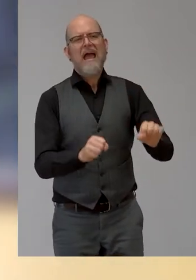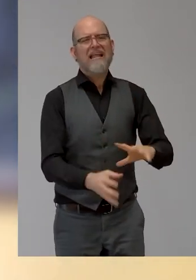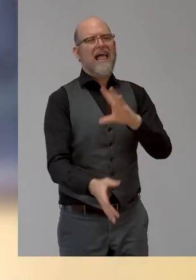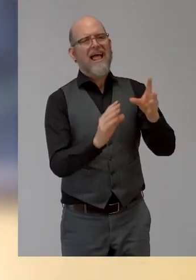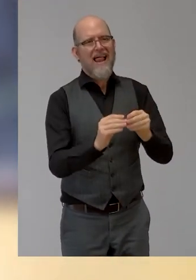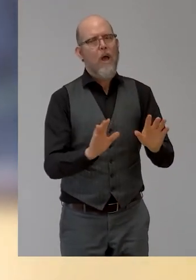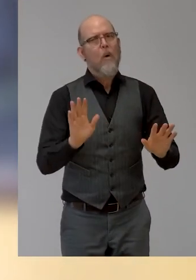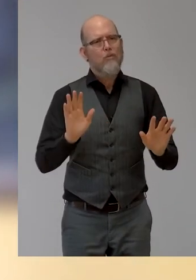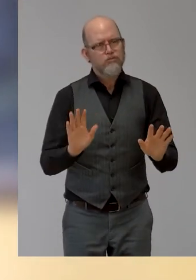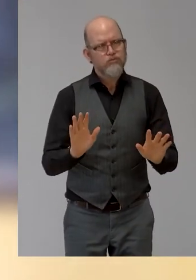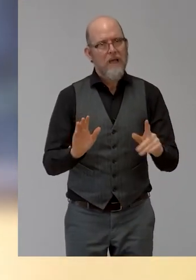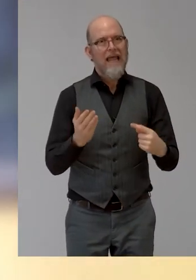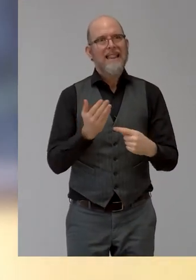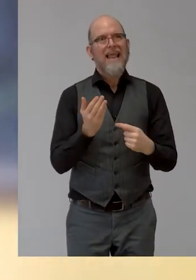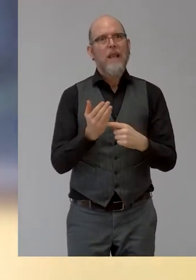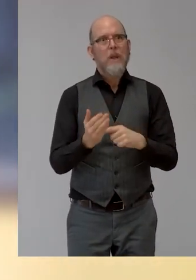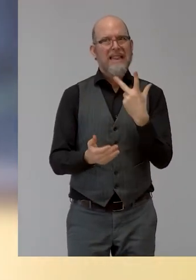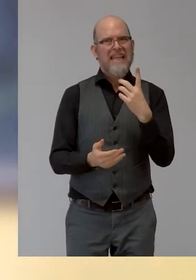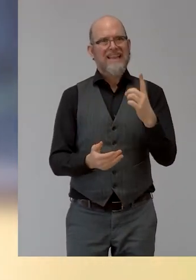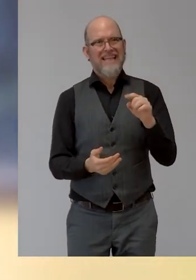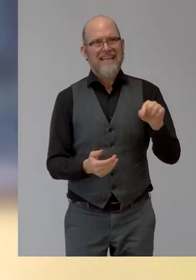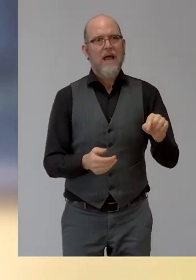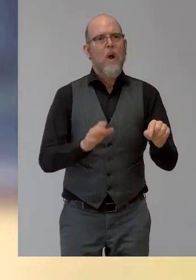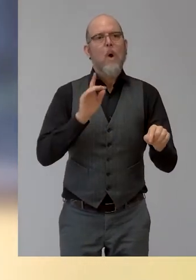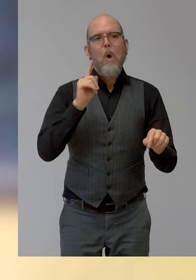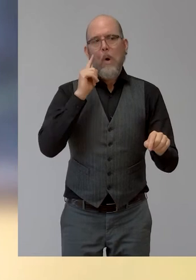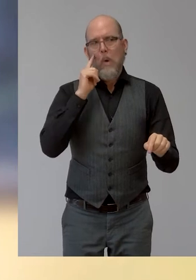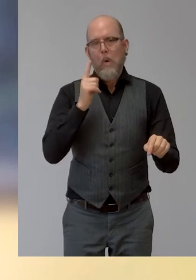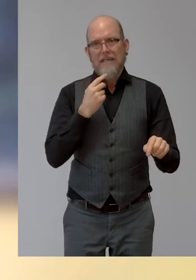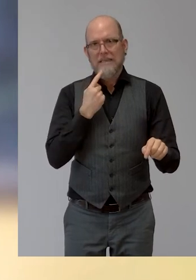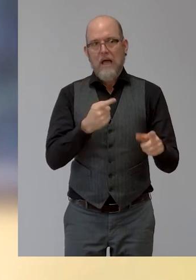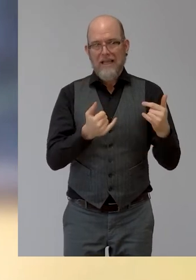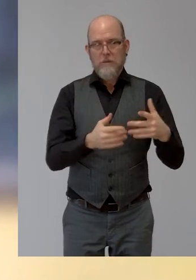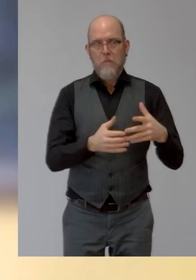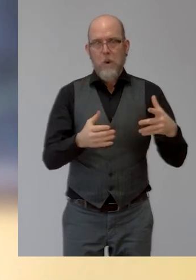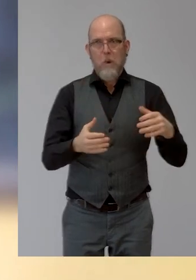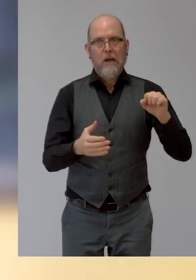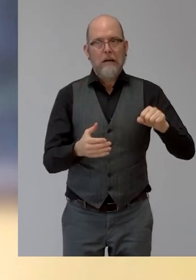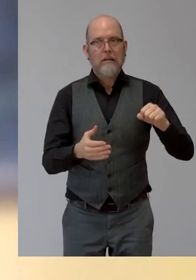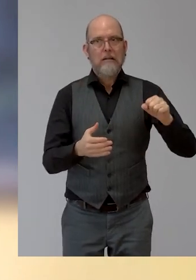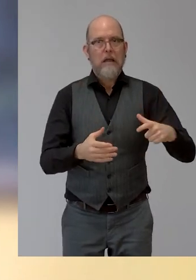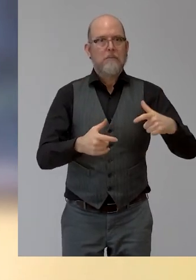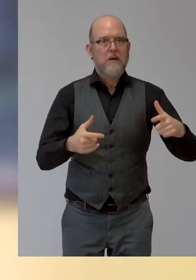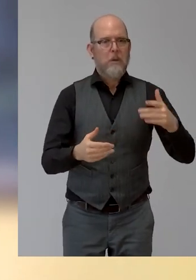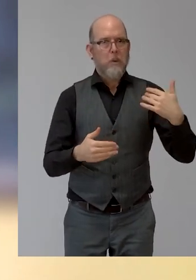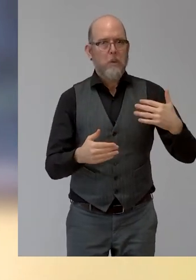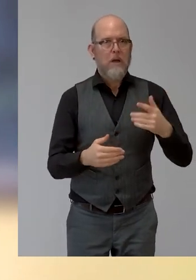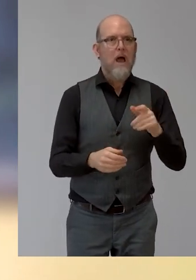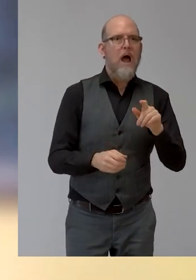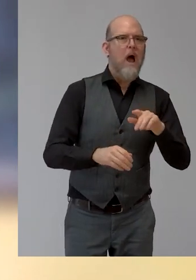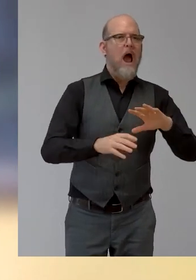technology are inflated because we felt that this would be the answer to all our problems and it would solve everything.